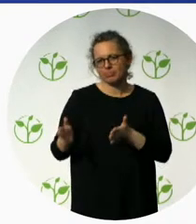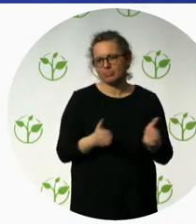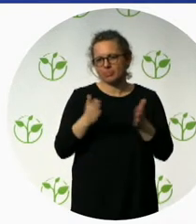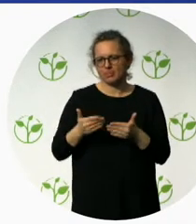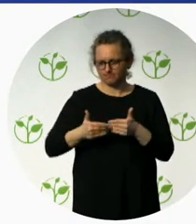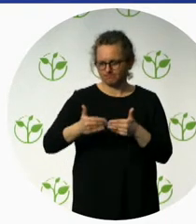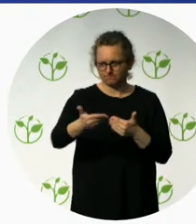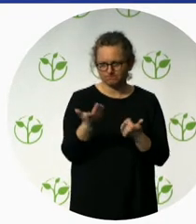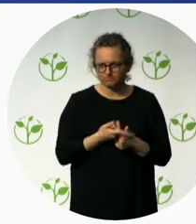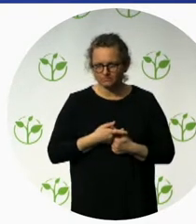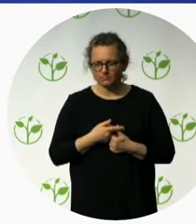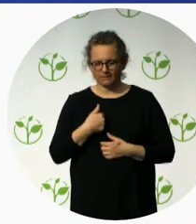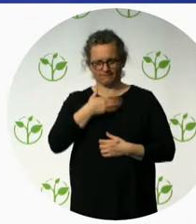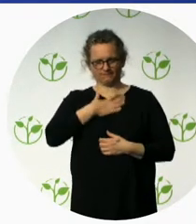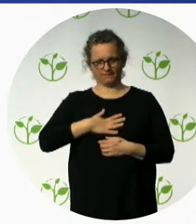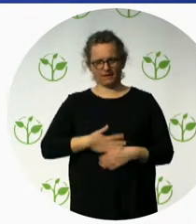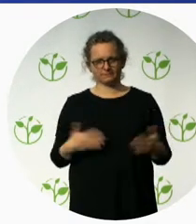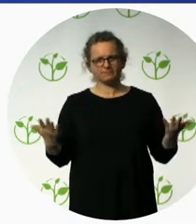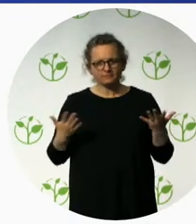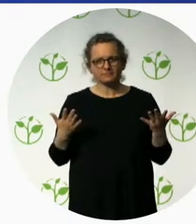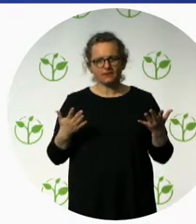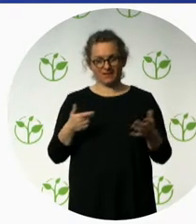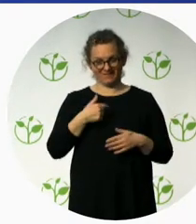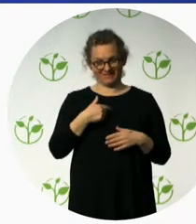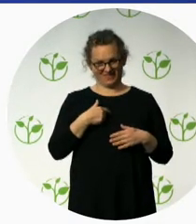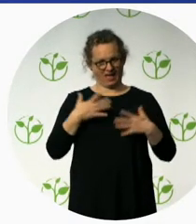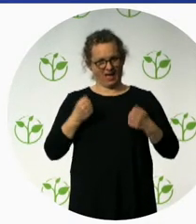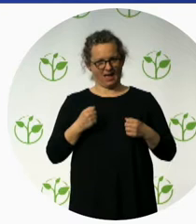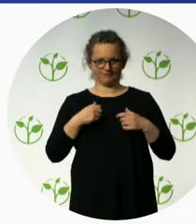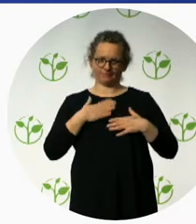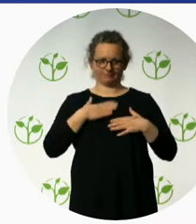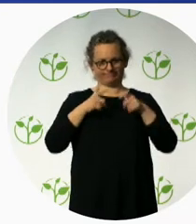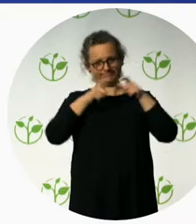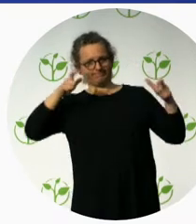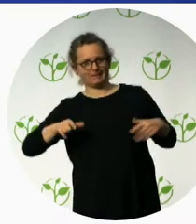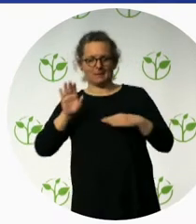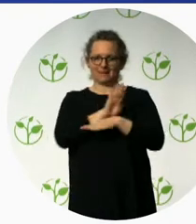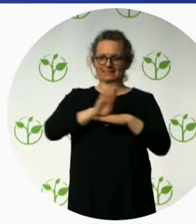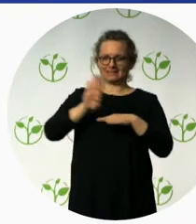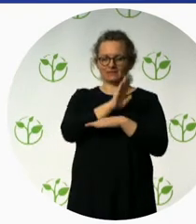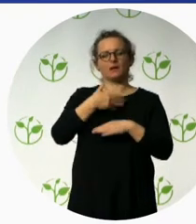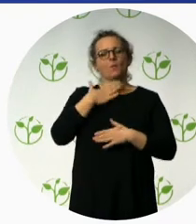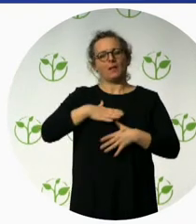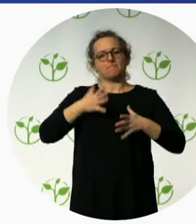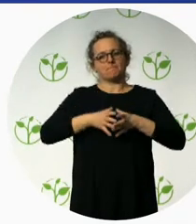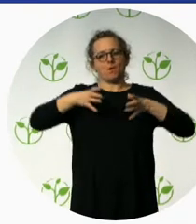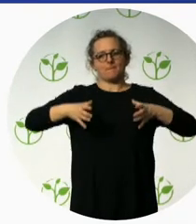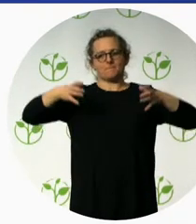It's to be able to offer the tours to a wider range of people in wheelchairs.